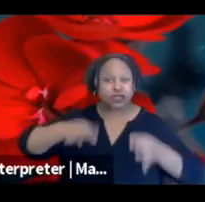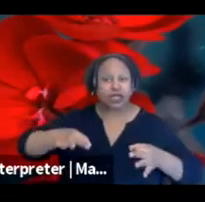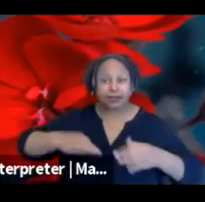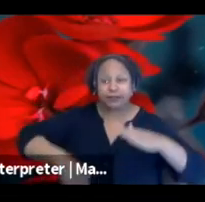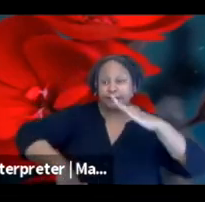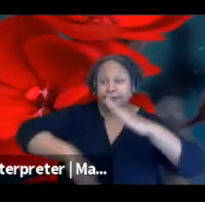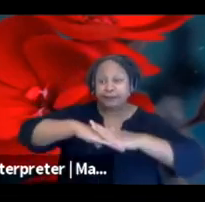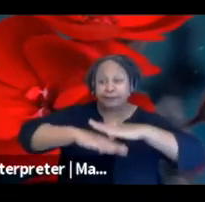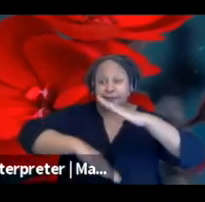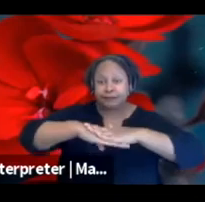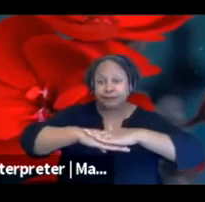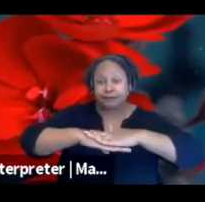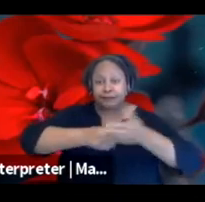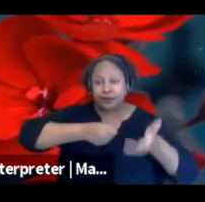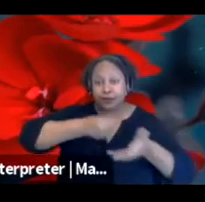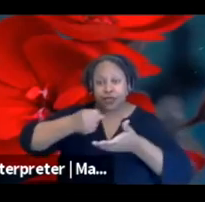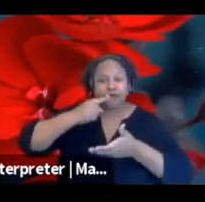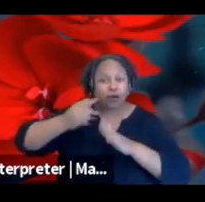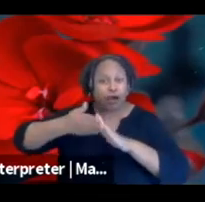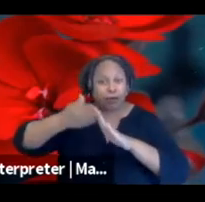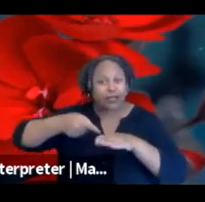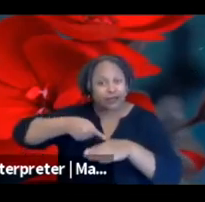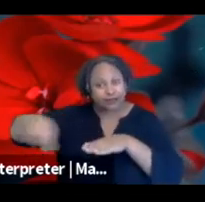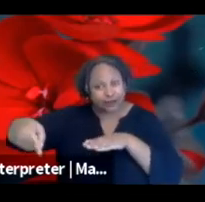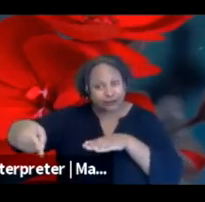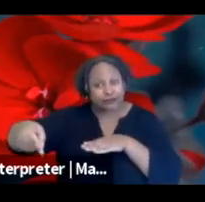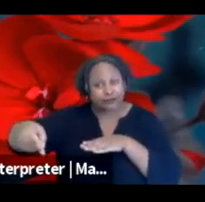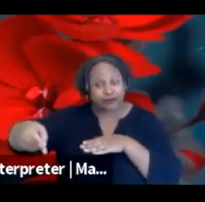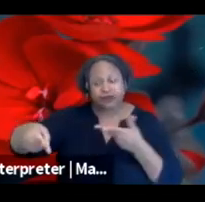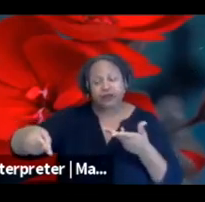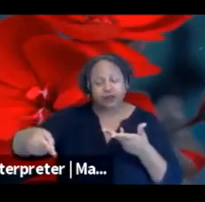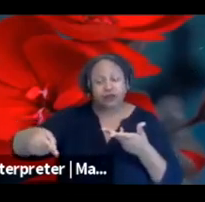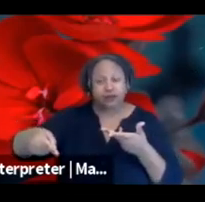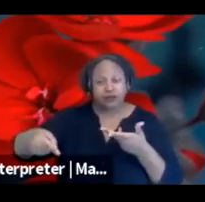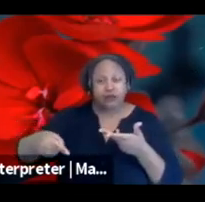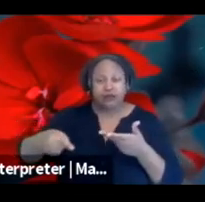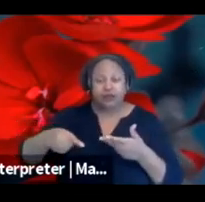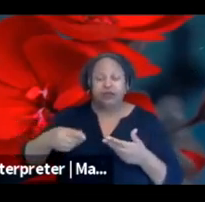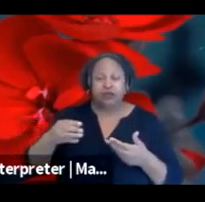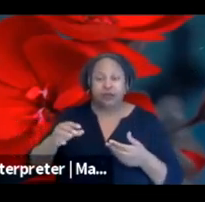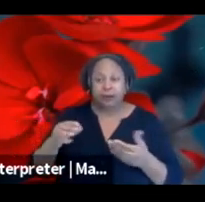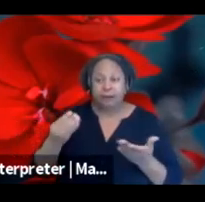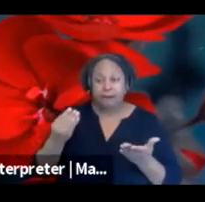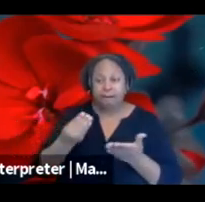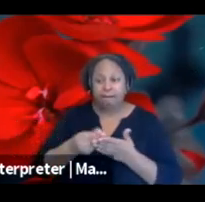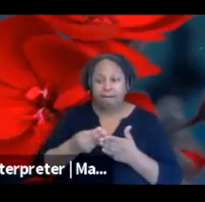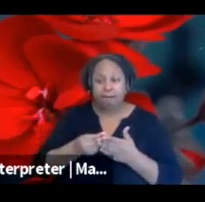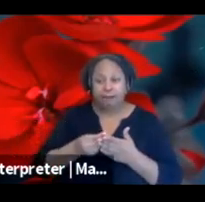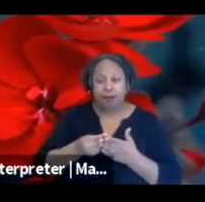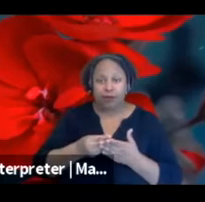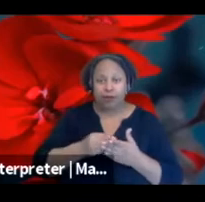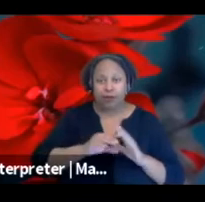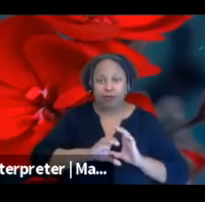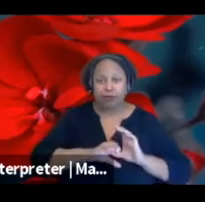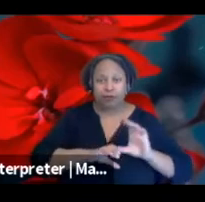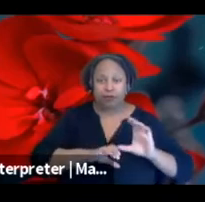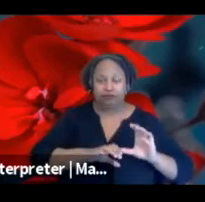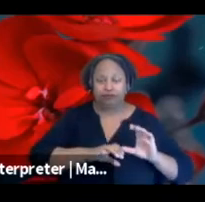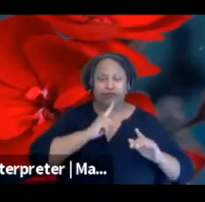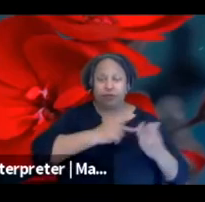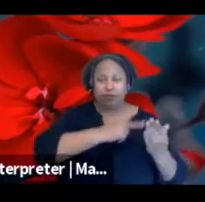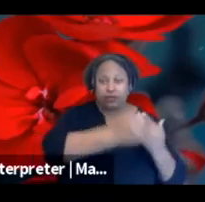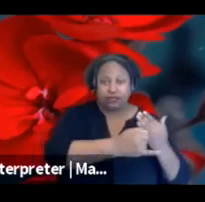it'll look like in terms of how much will be allocated to operating and how much will be allocated to projects. So